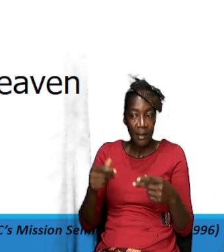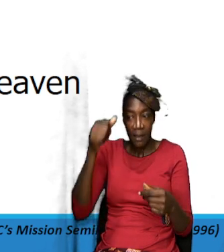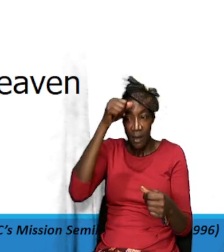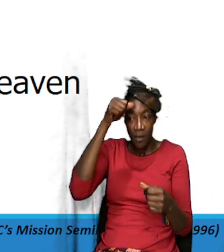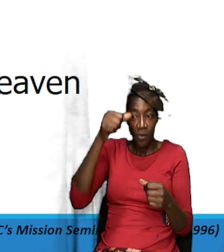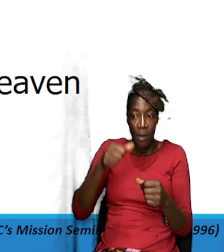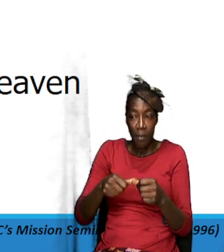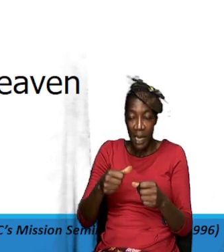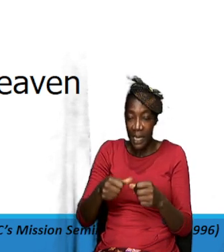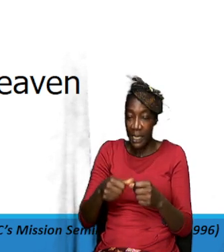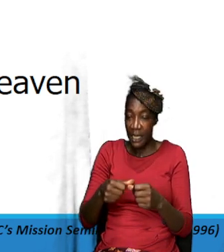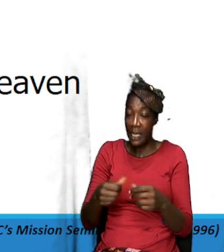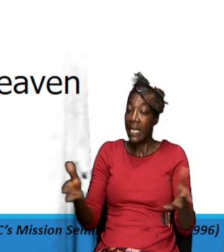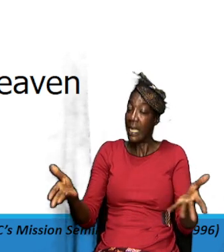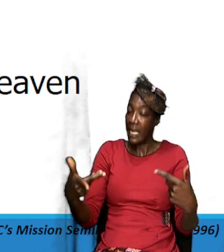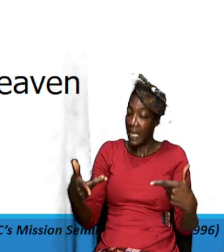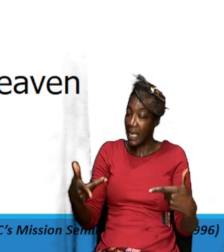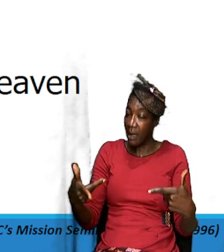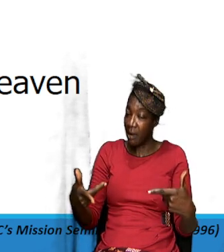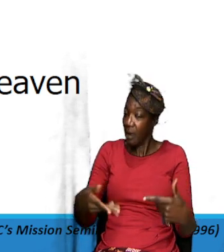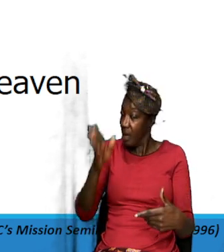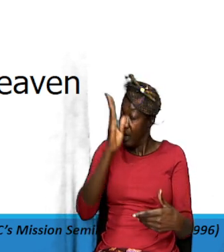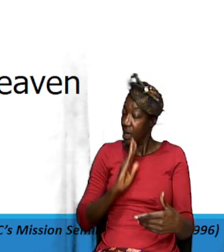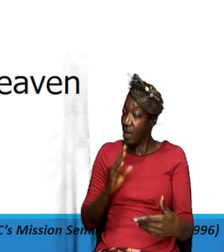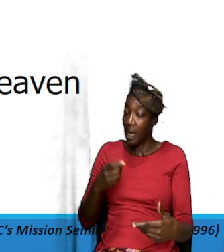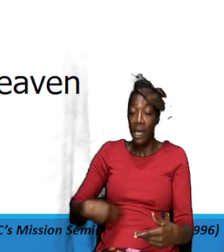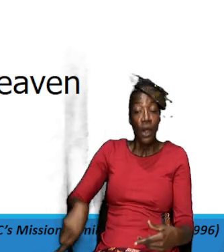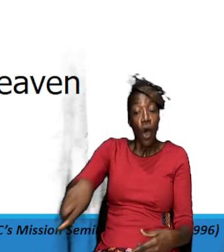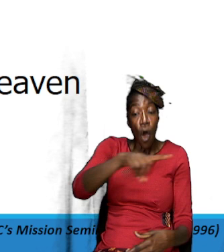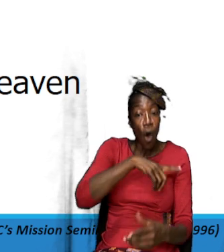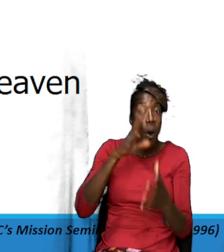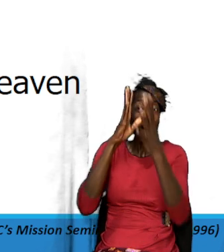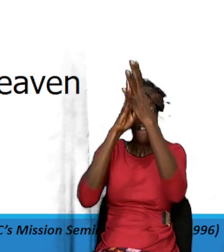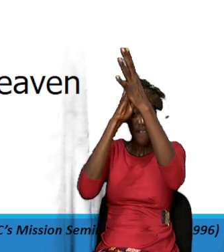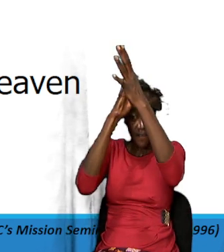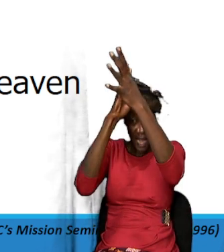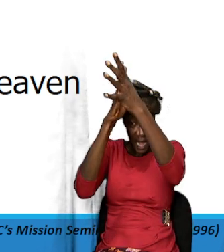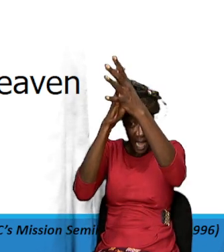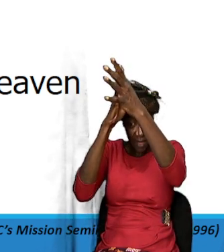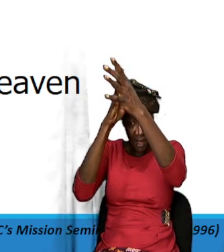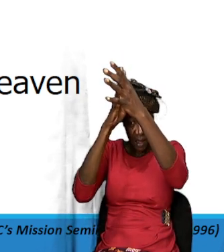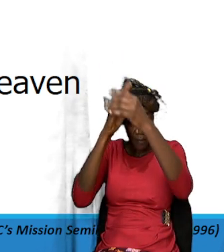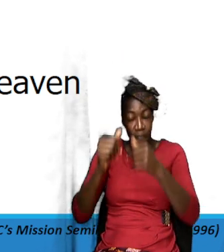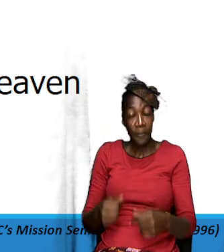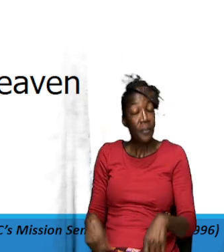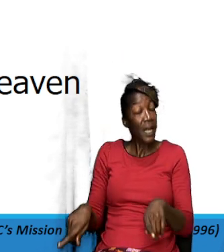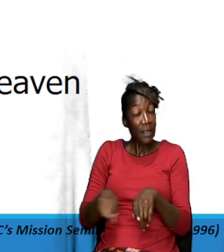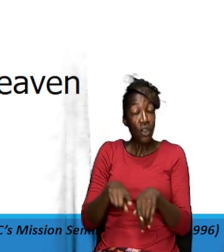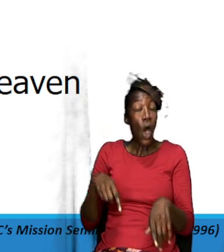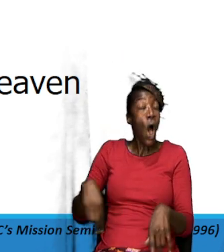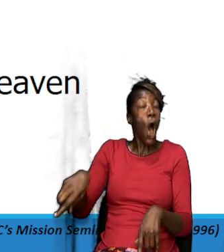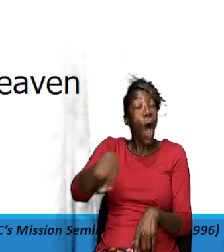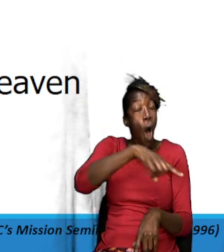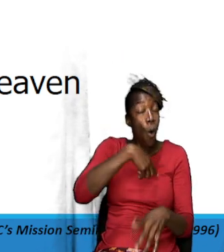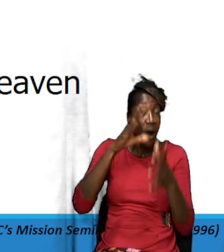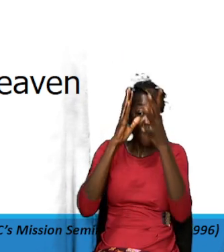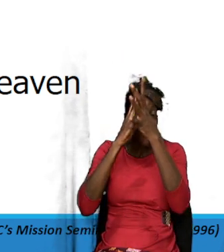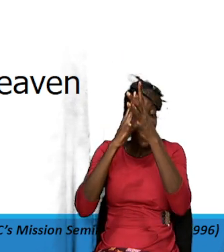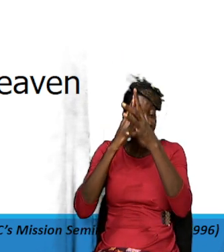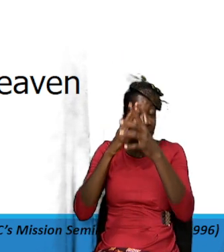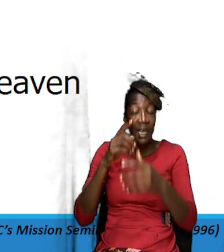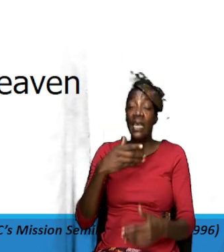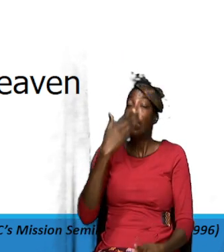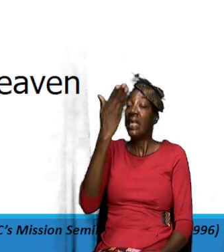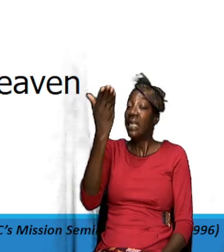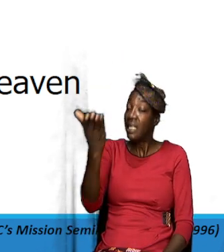we are reminded here that God is our father and as our father he is the one that is